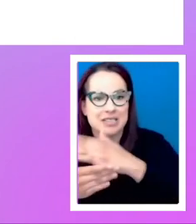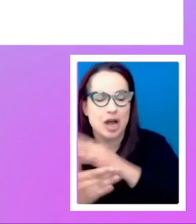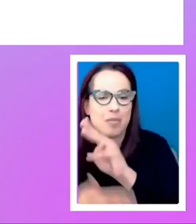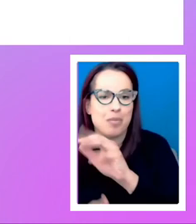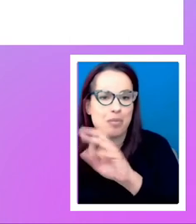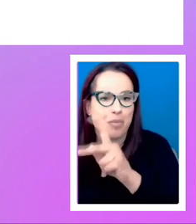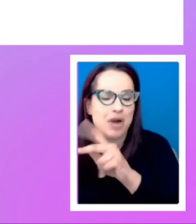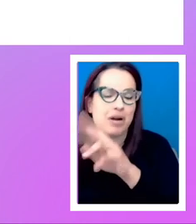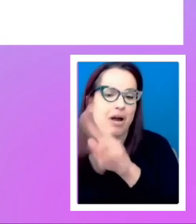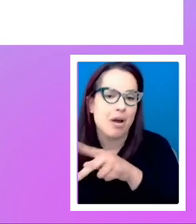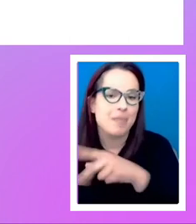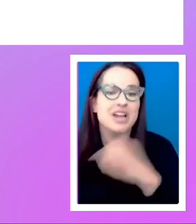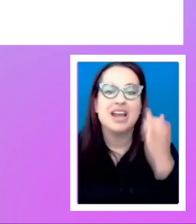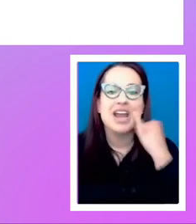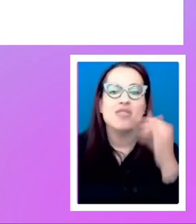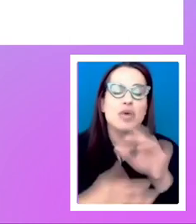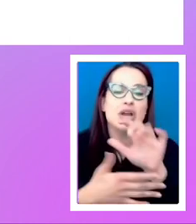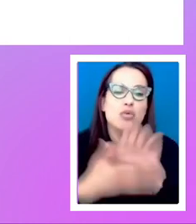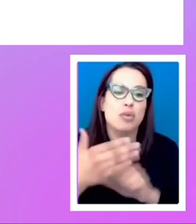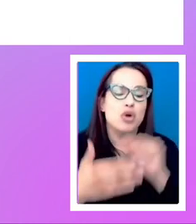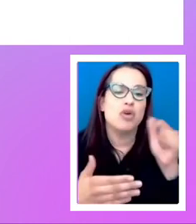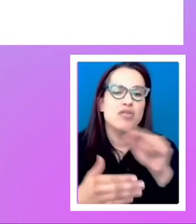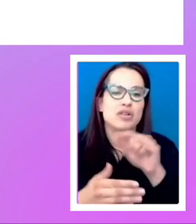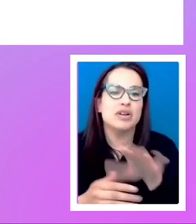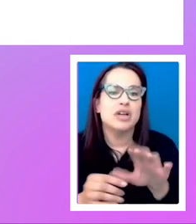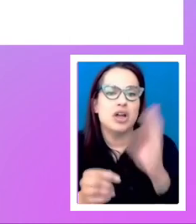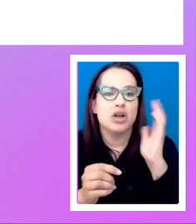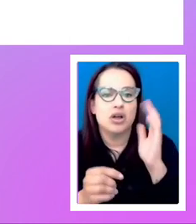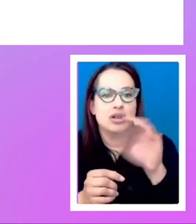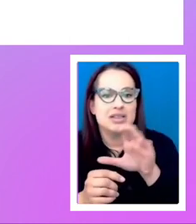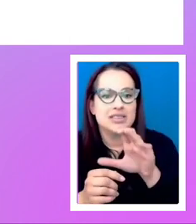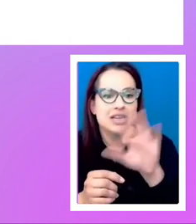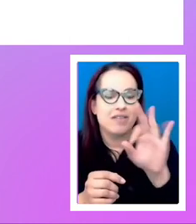end up with duplicate content. How do we solve for this?